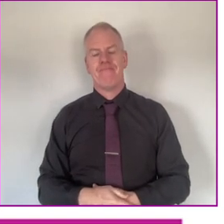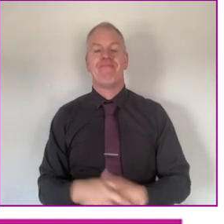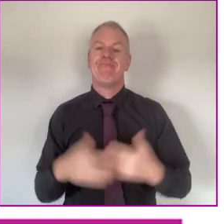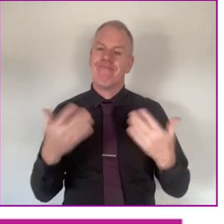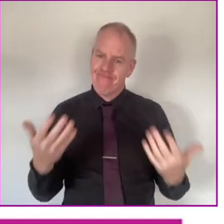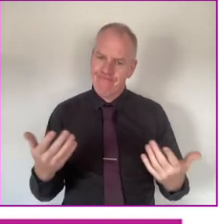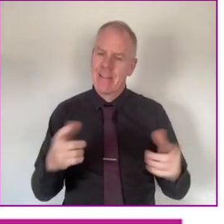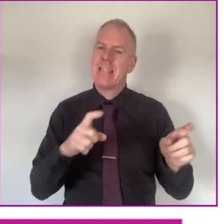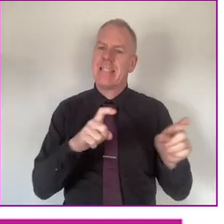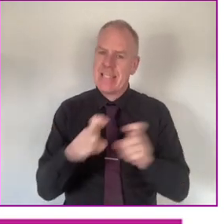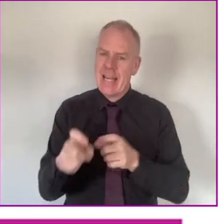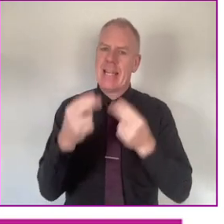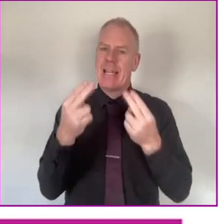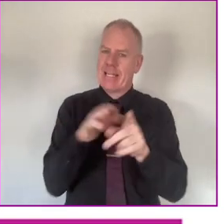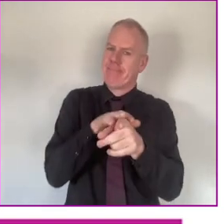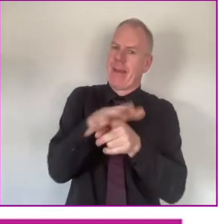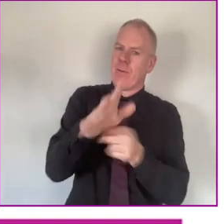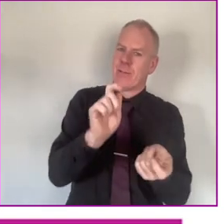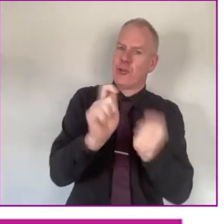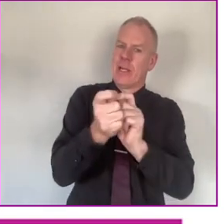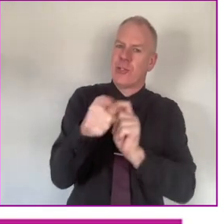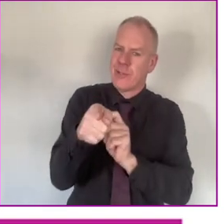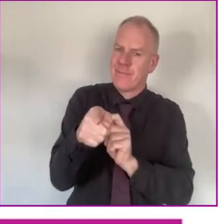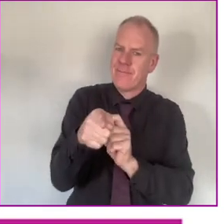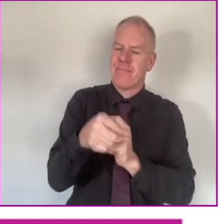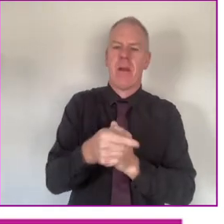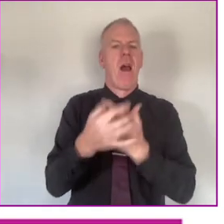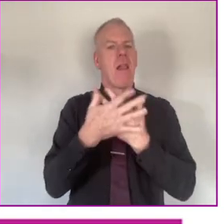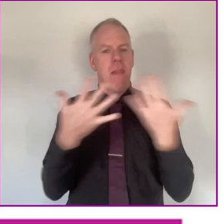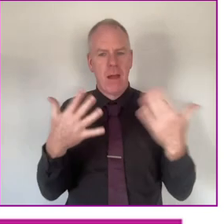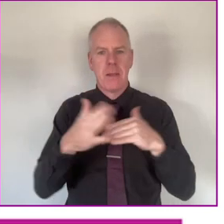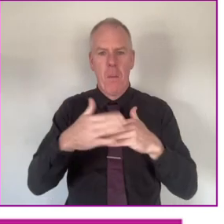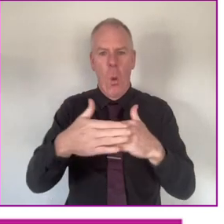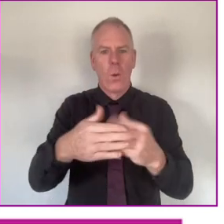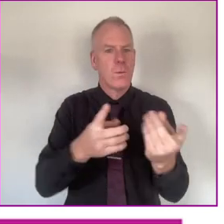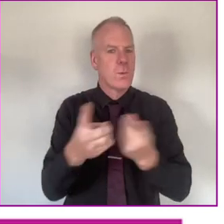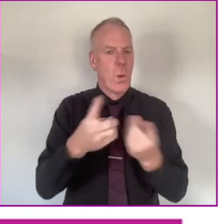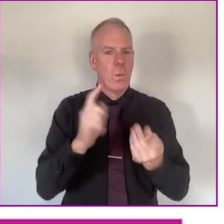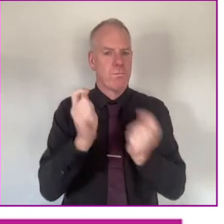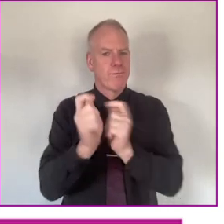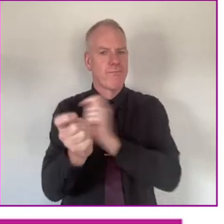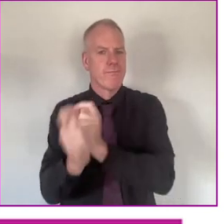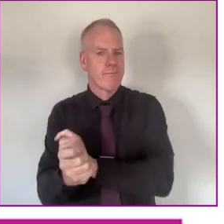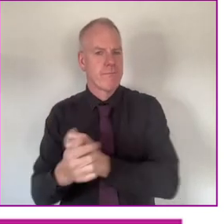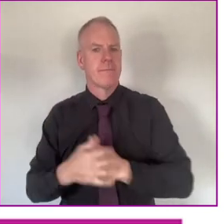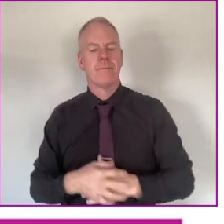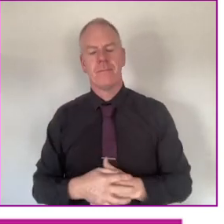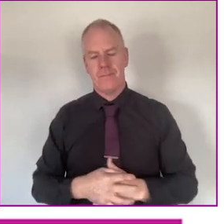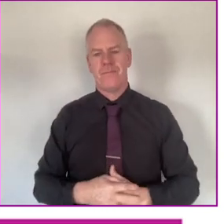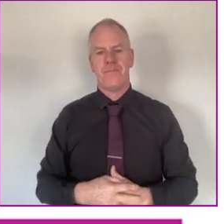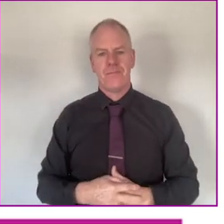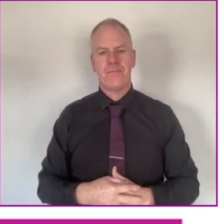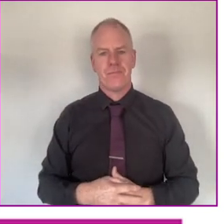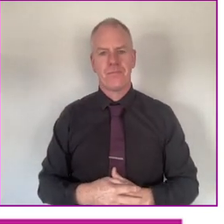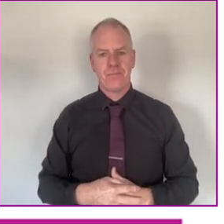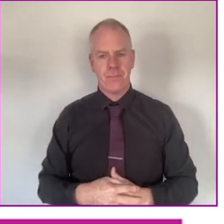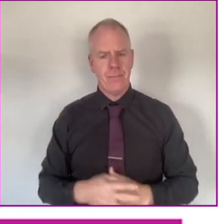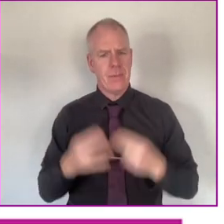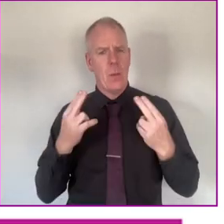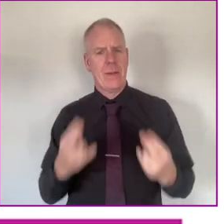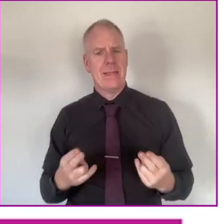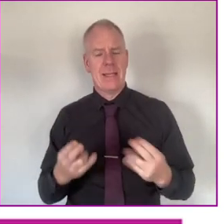Having said that, we still need change. There's a lot more to go on and do, and